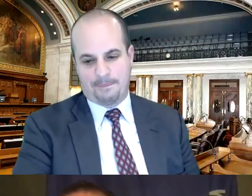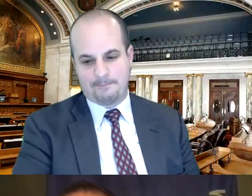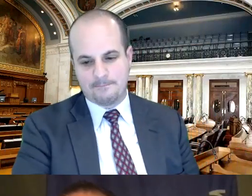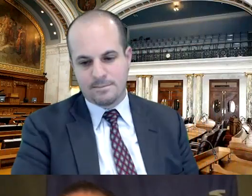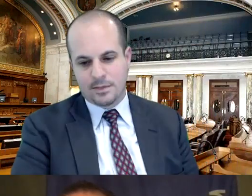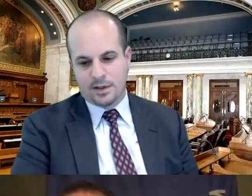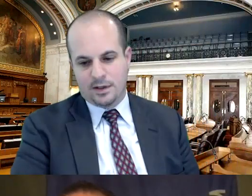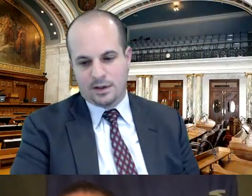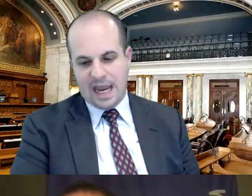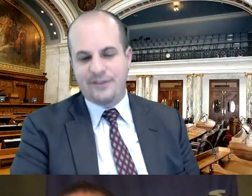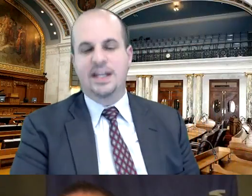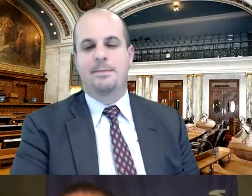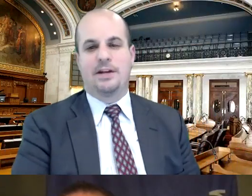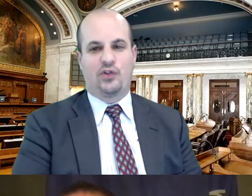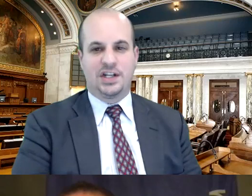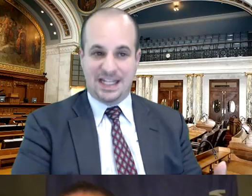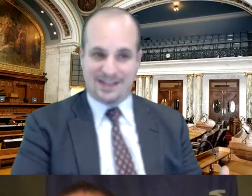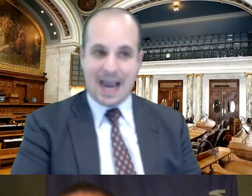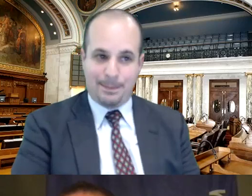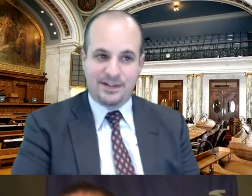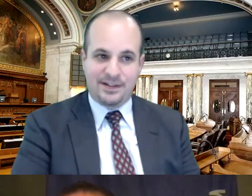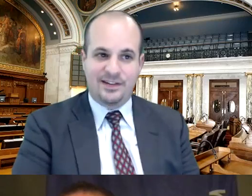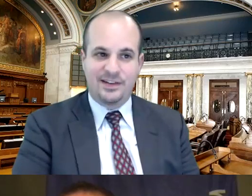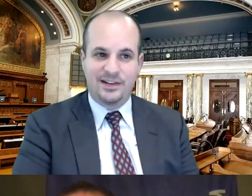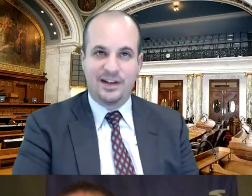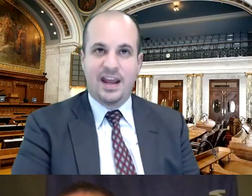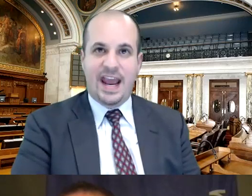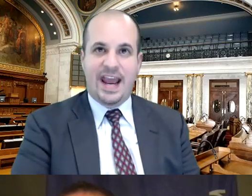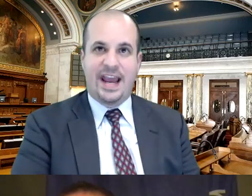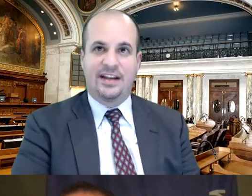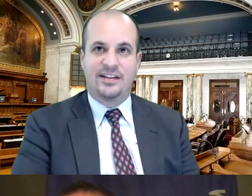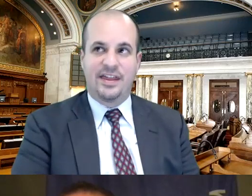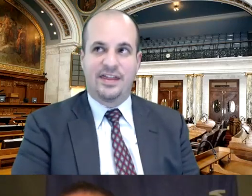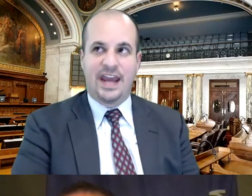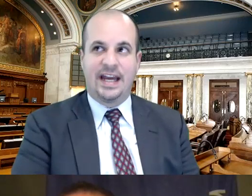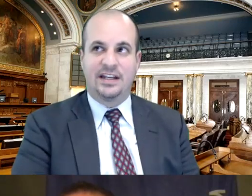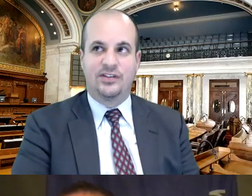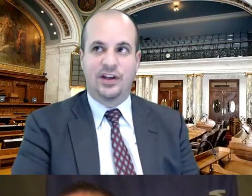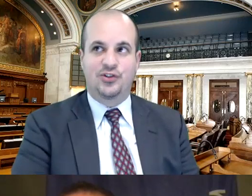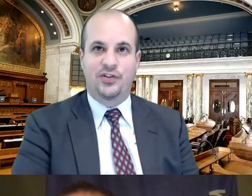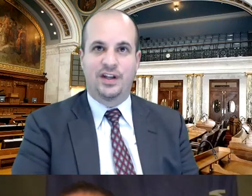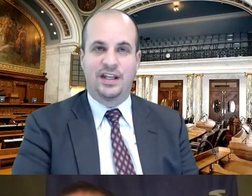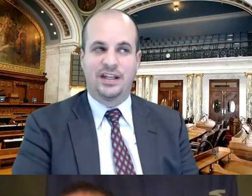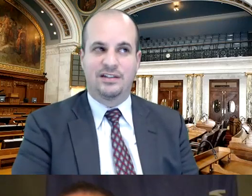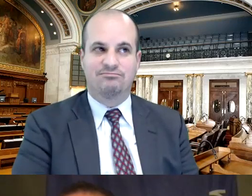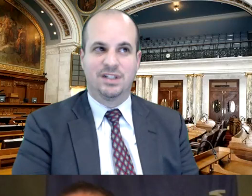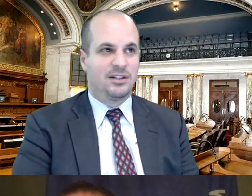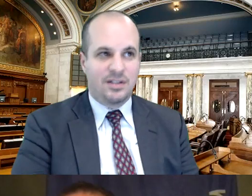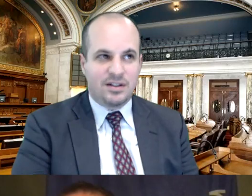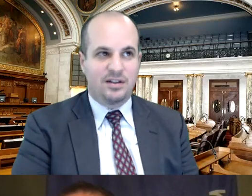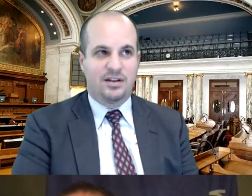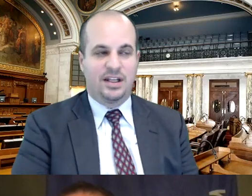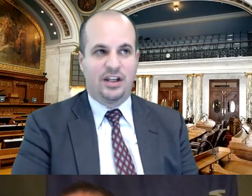having an administration that's competent and that is interested in